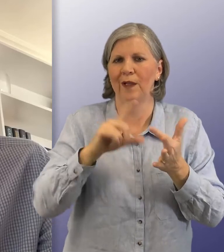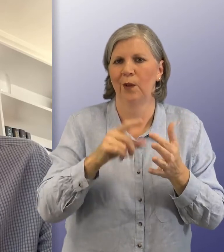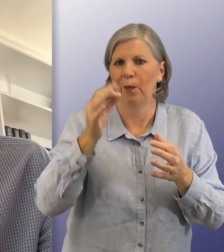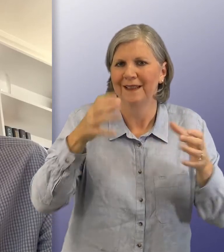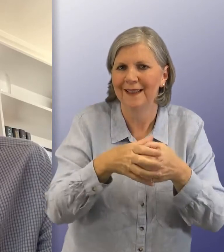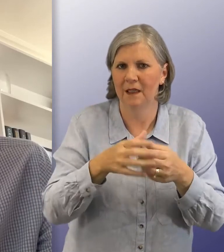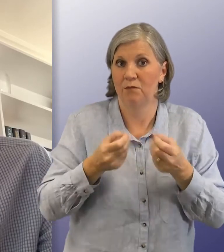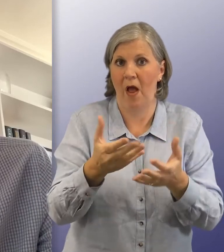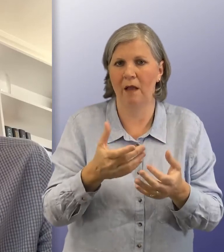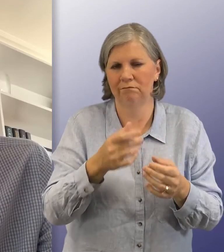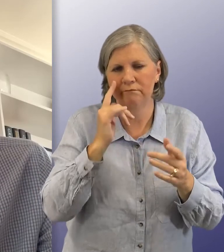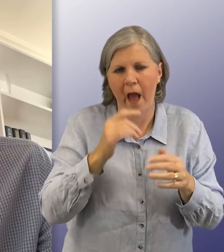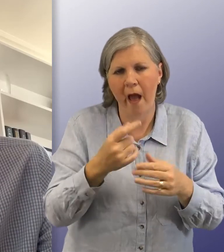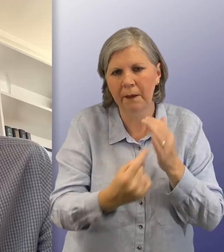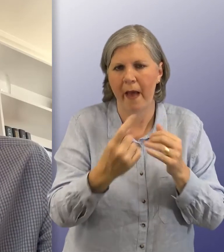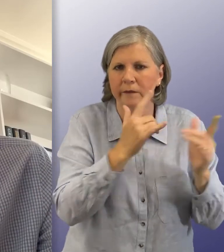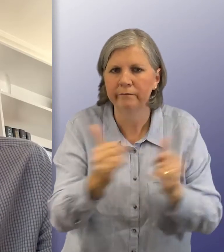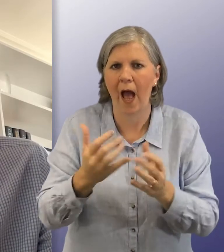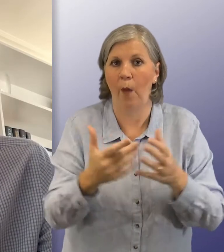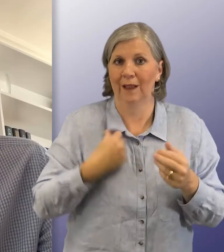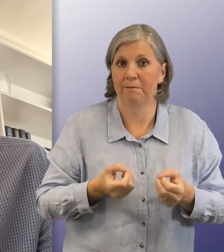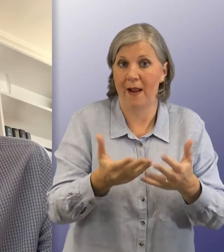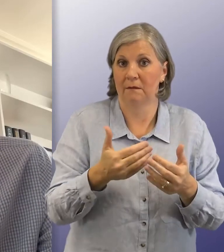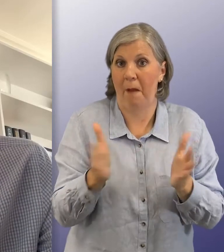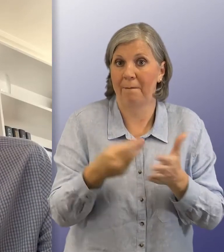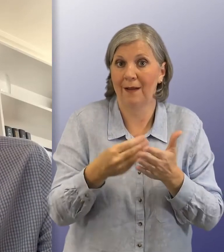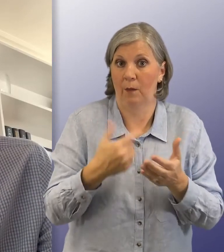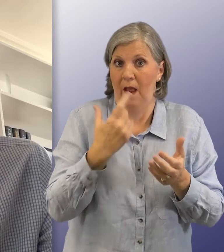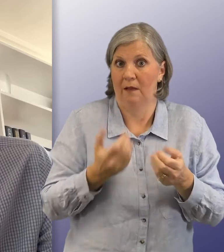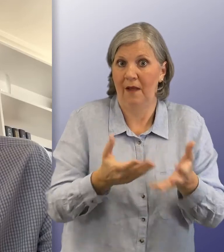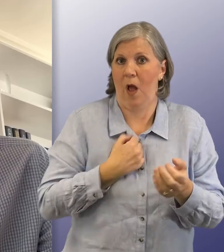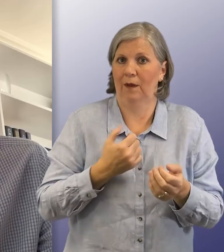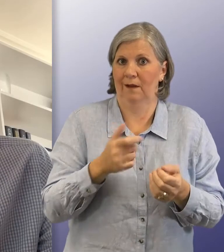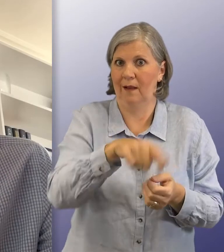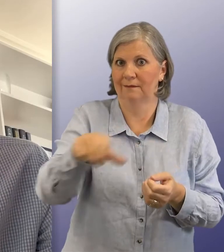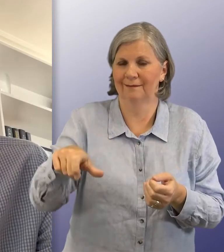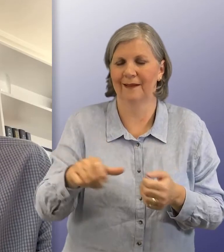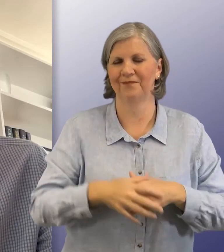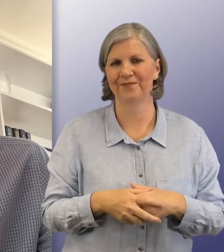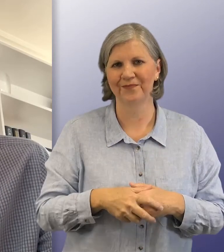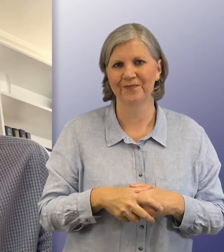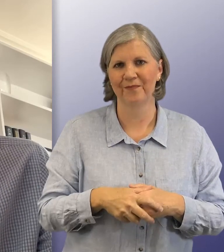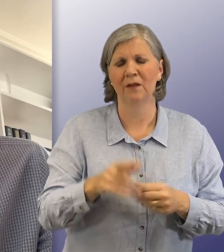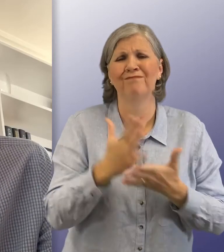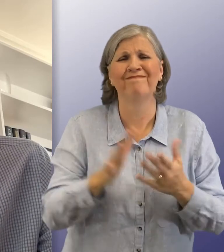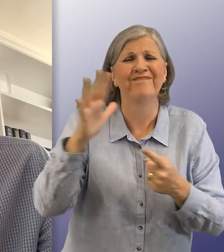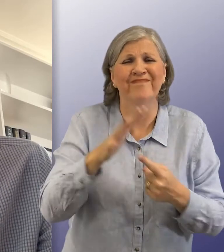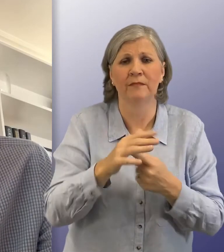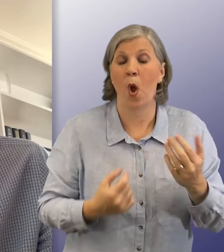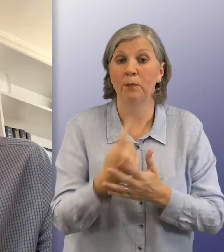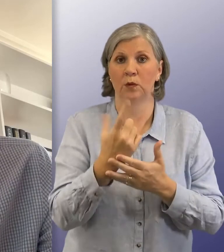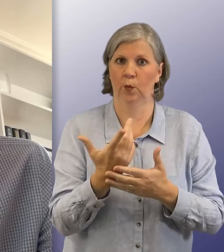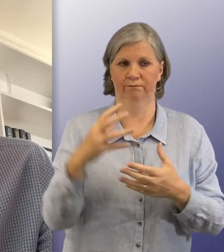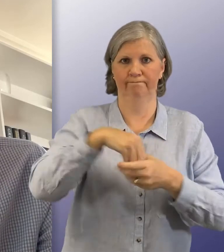scrutiny on how we spend public money and how we deliver our services to clients. This is a really important opportunity